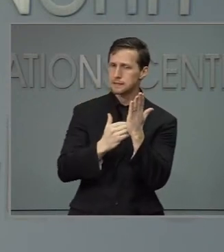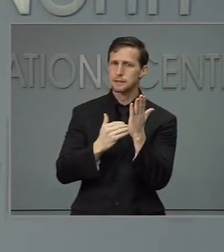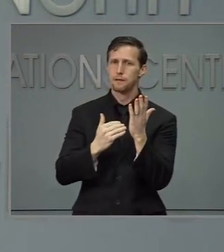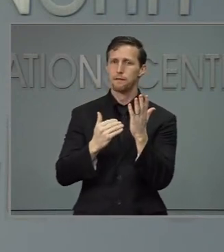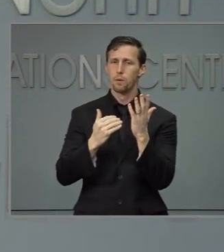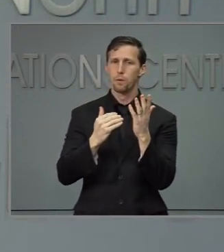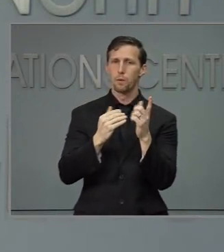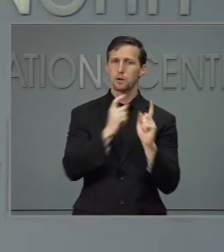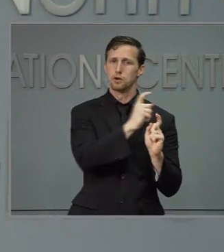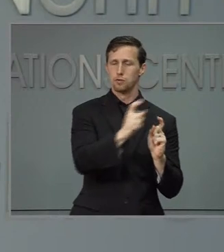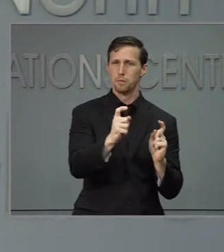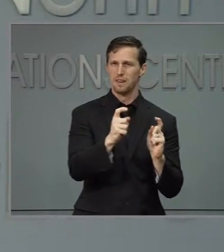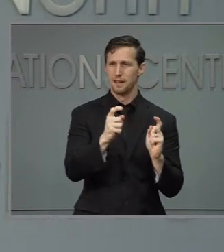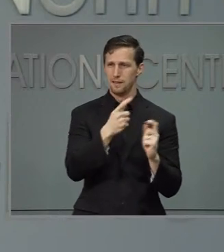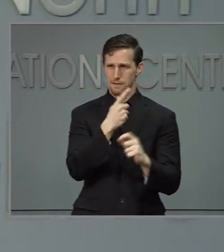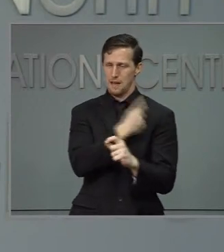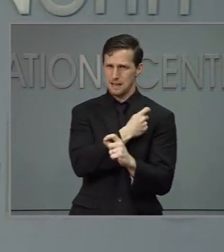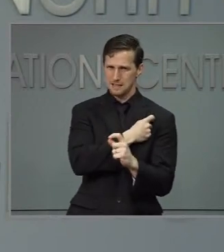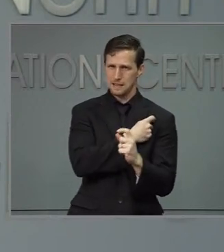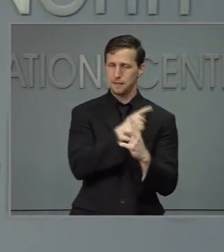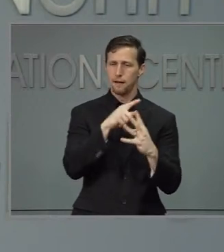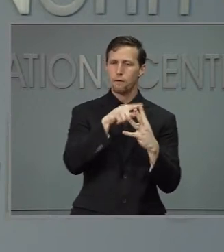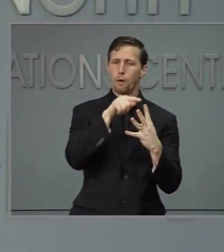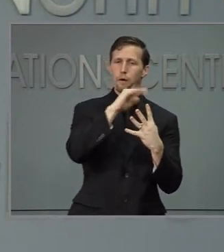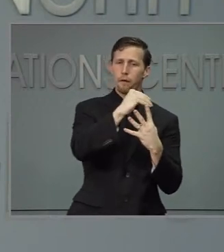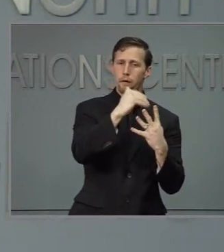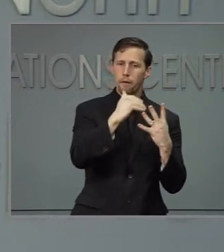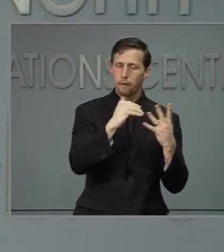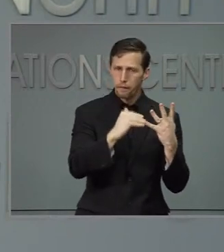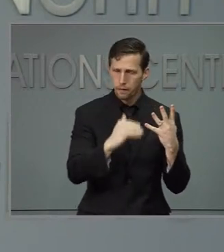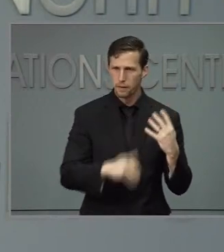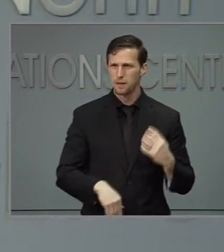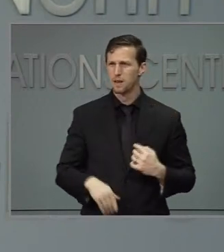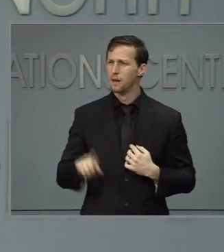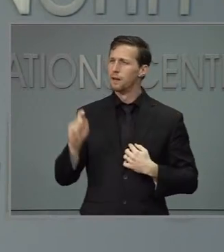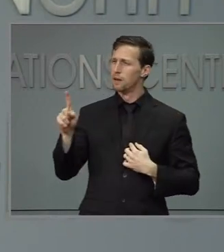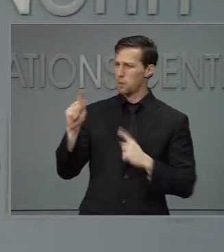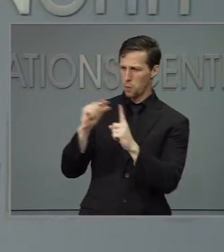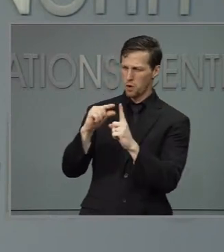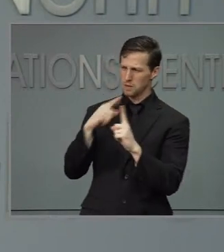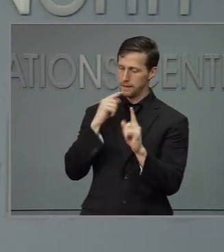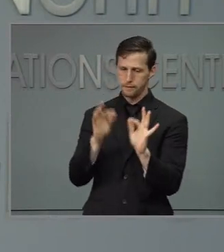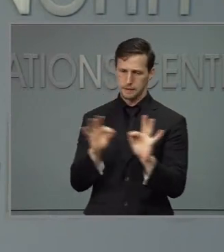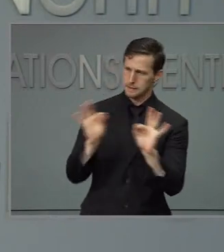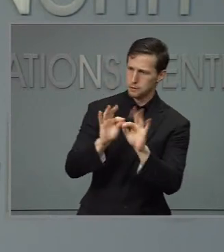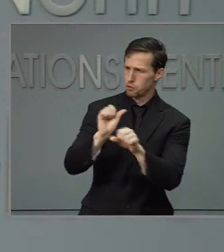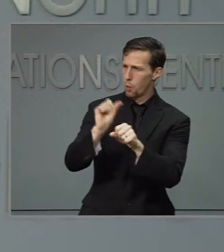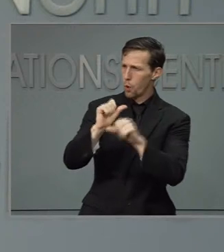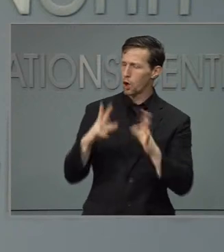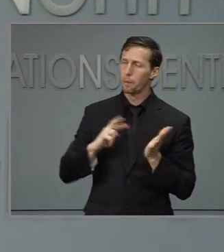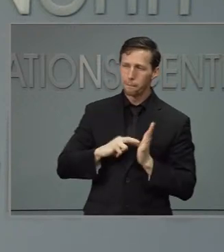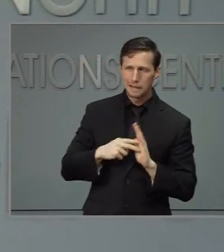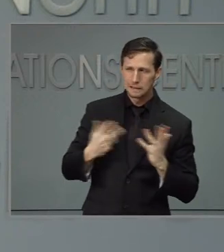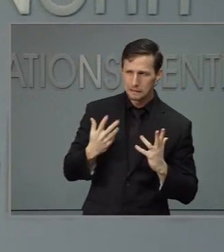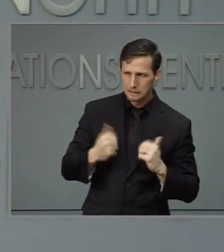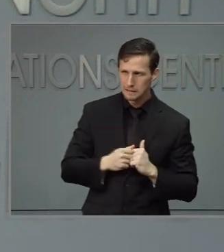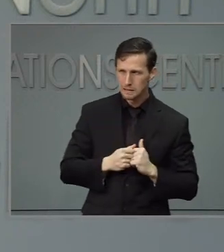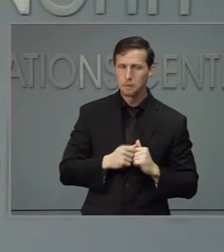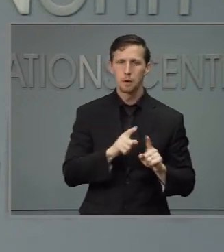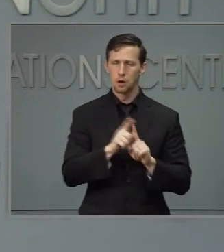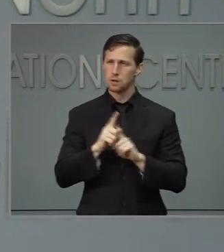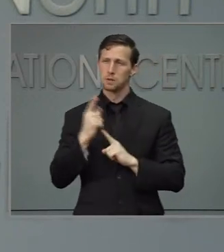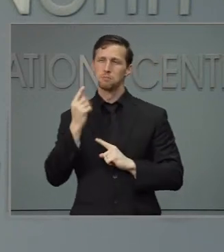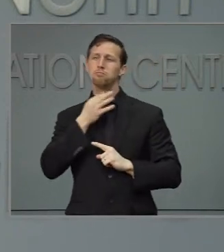vaccine. A couple of questions related to that. How are you defining who an essential worker is? And why are people who are incarcerated